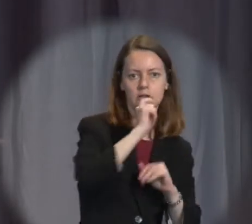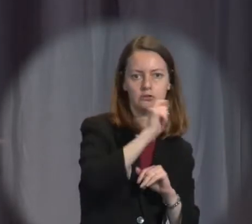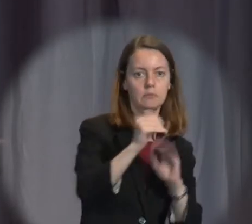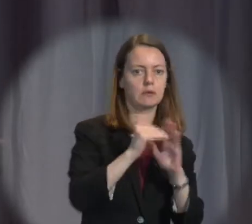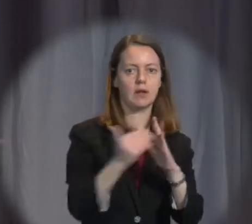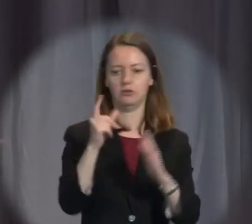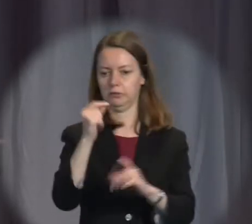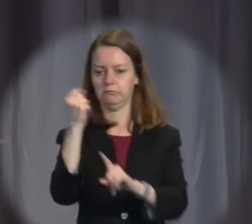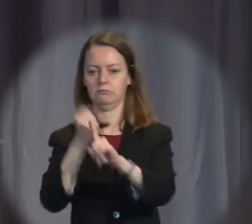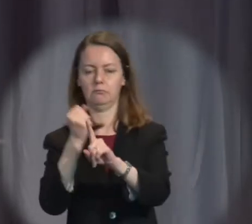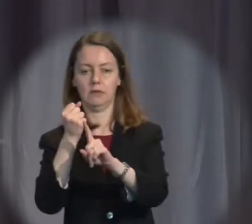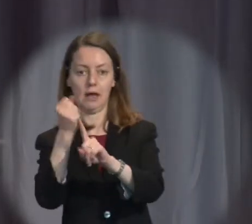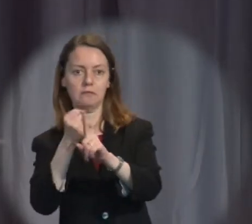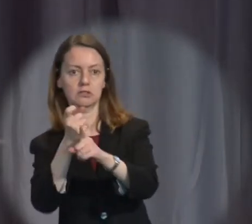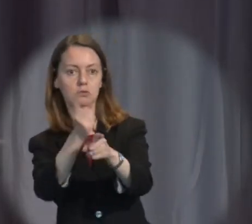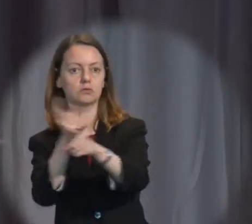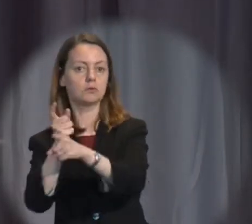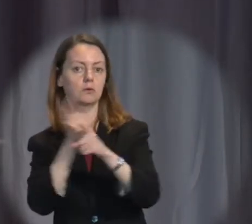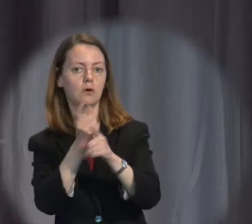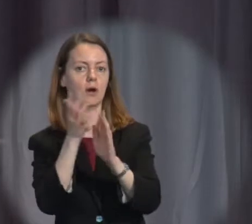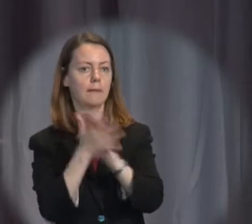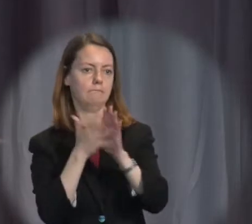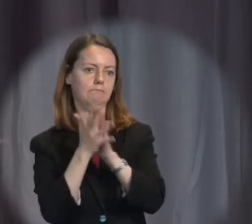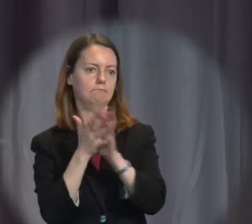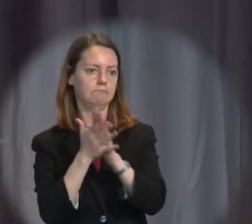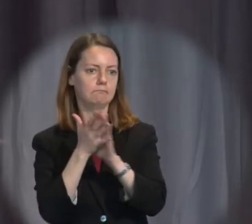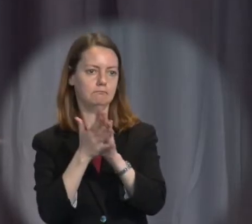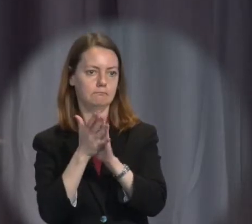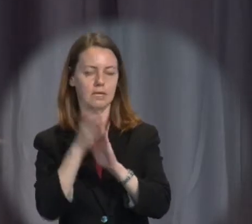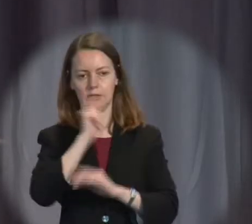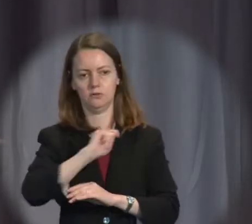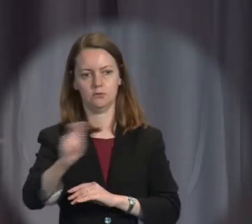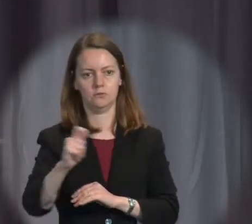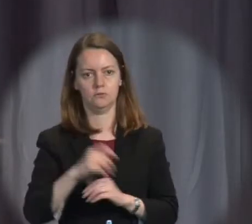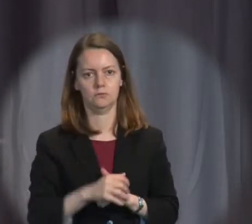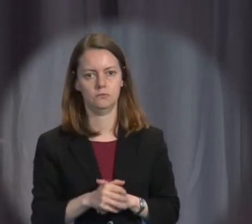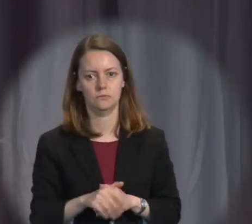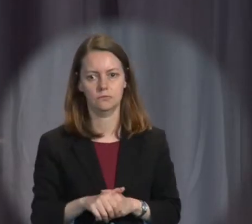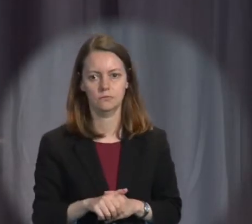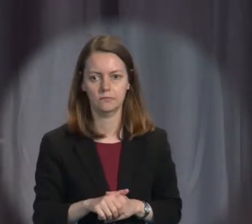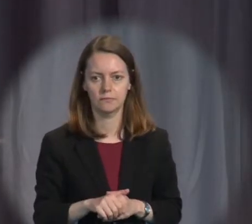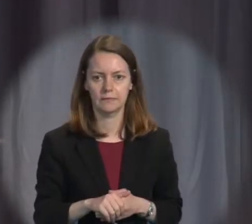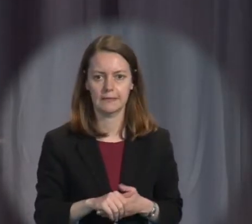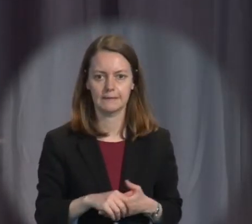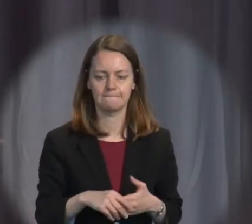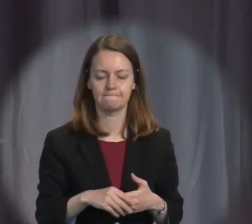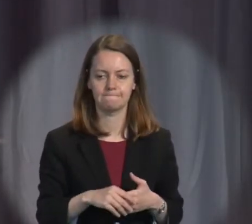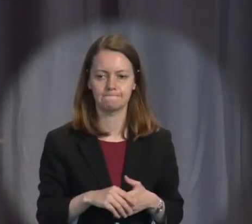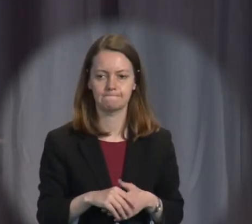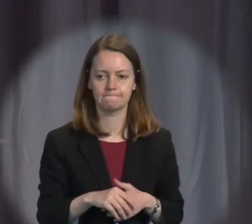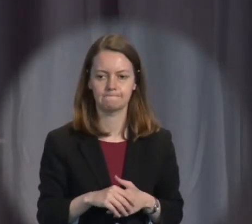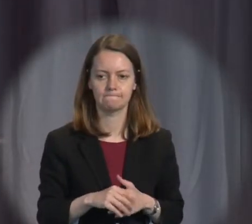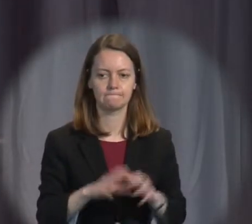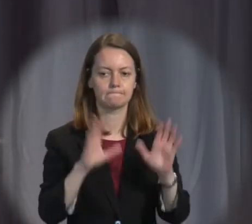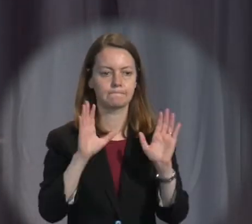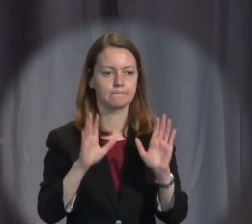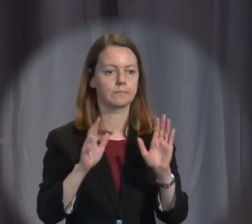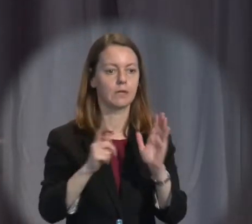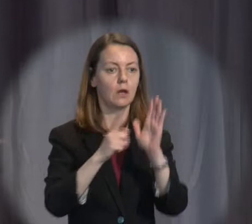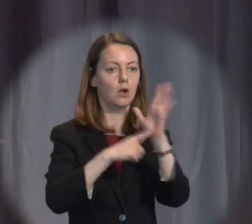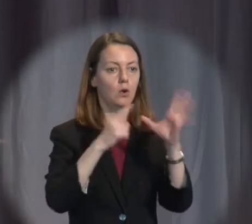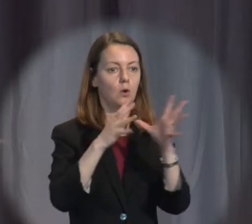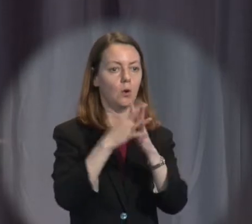security. My aim today is not necessary to comment on the substantive merits of either of these legislative policies,